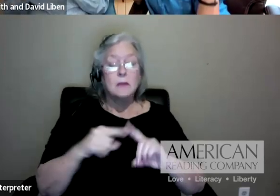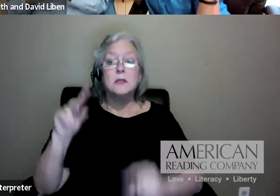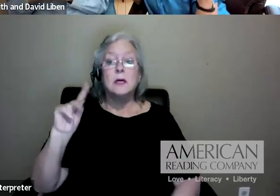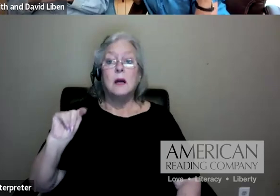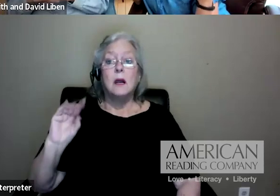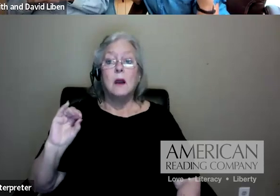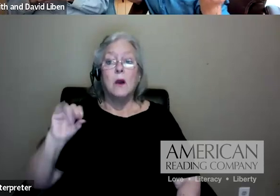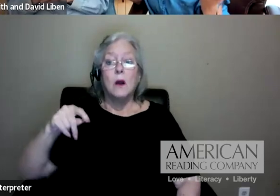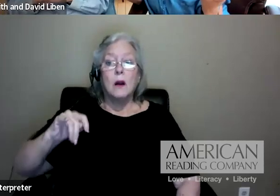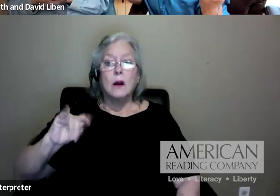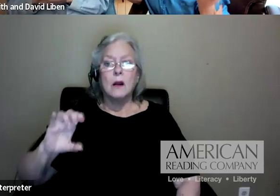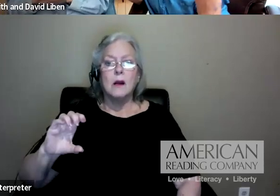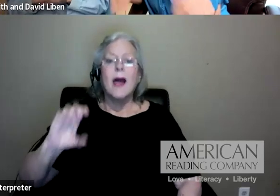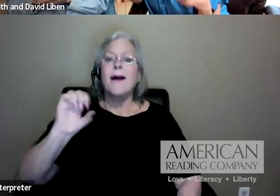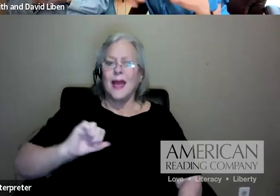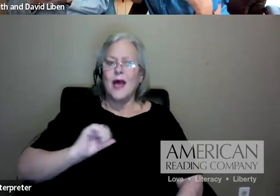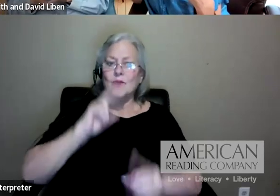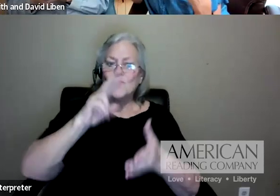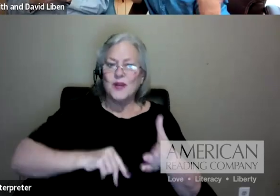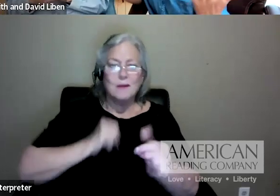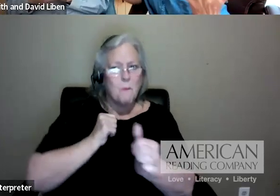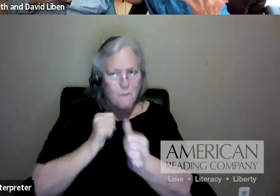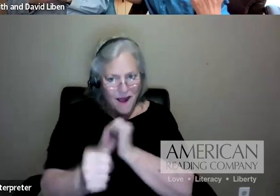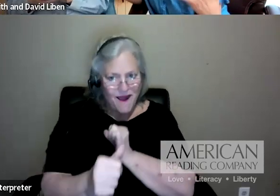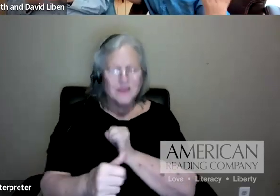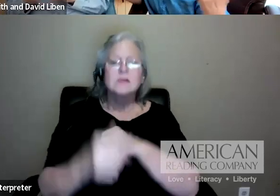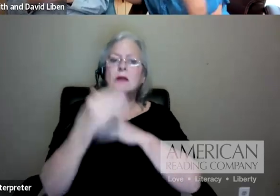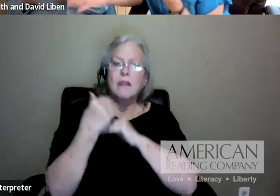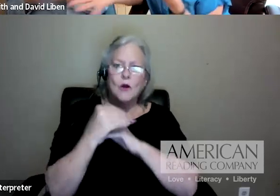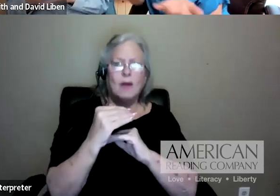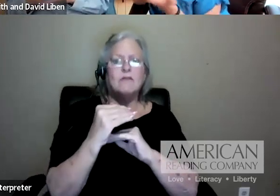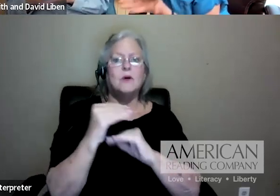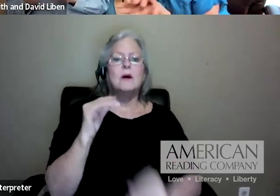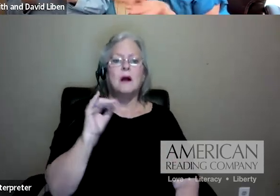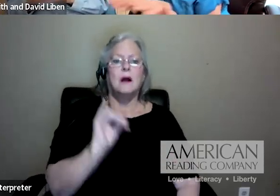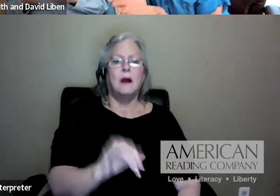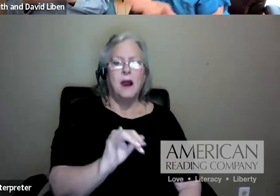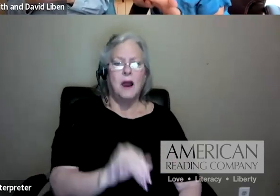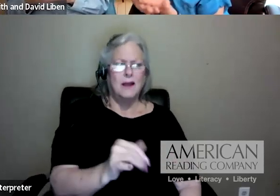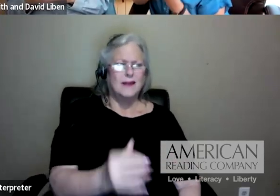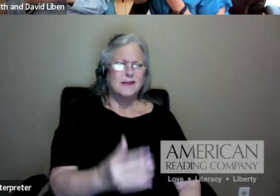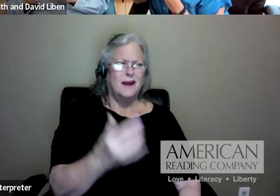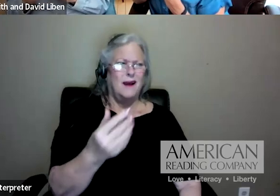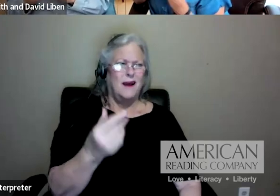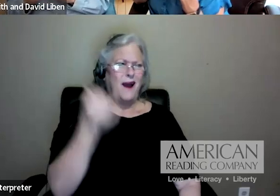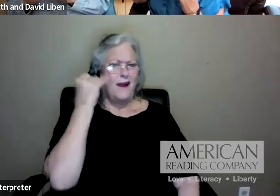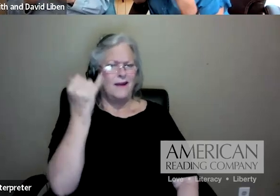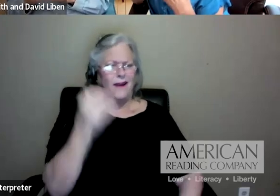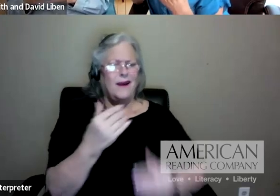beyond whatever their level is, right? There is. So this whole idea of level, you know, level matching students to text is